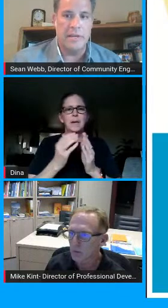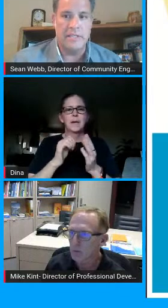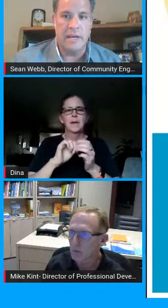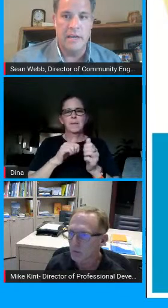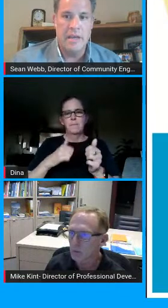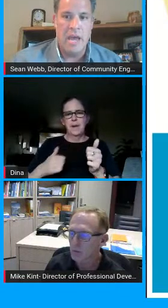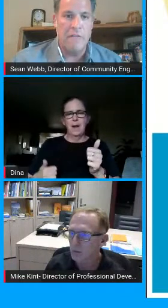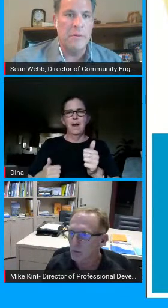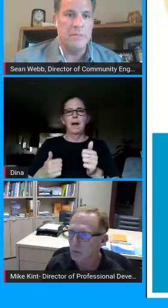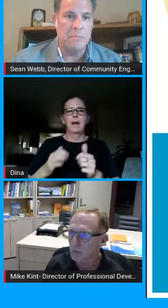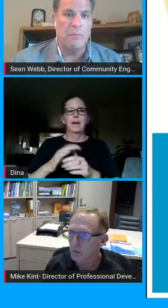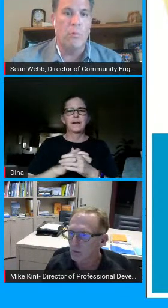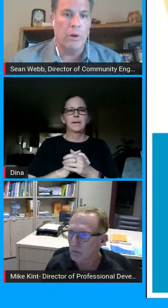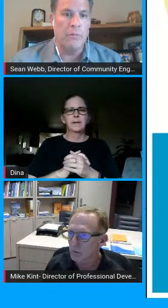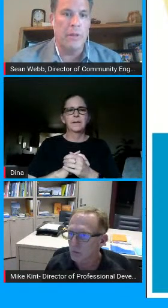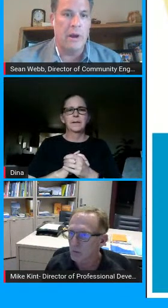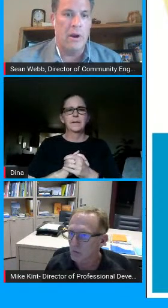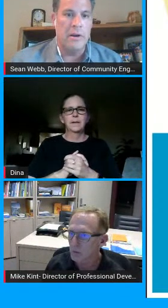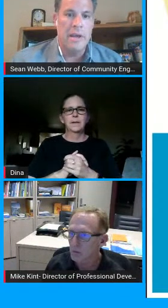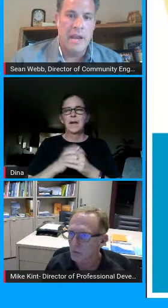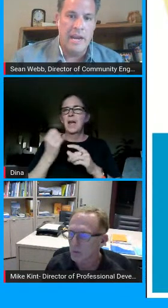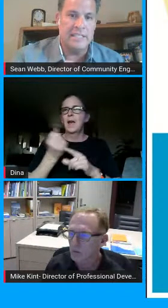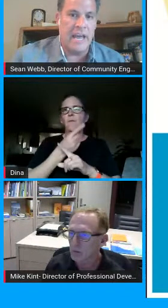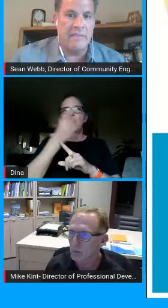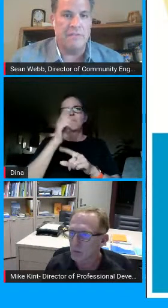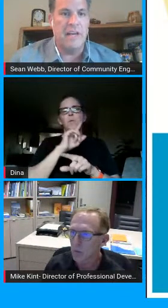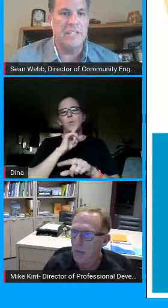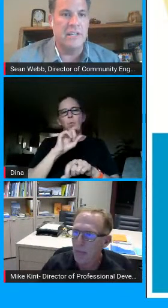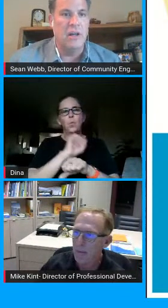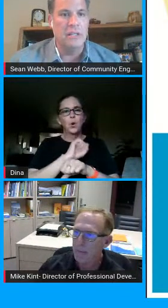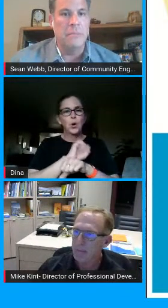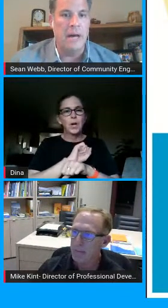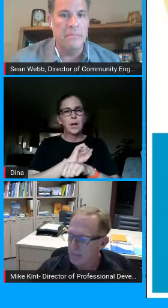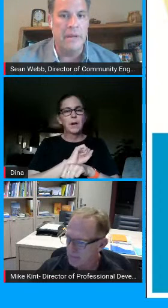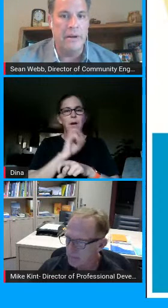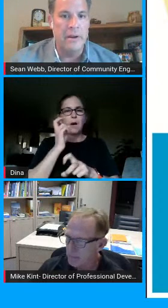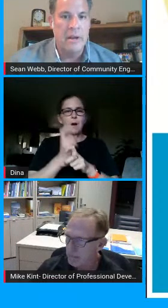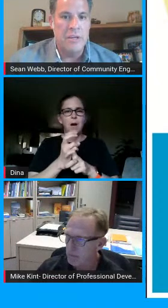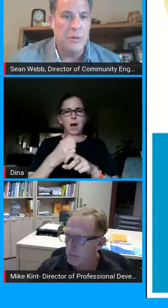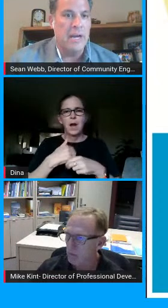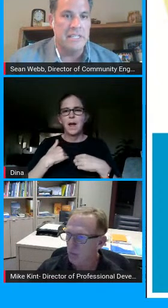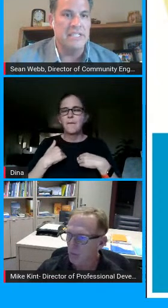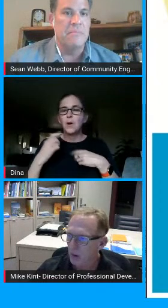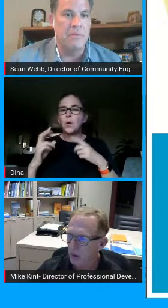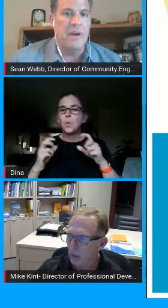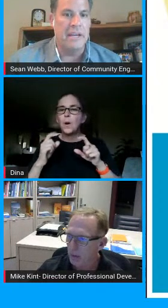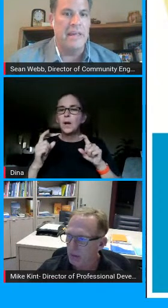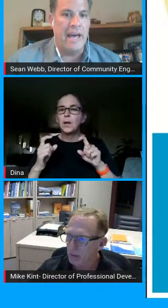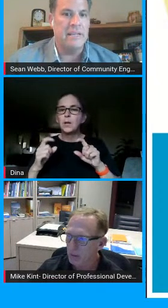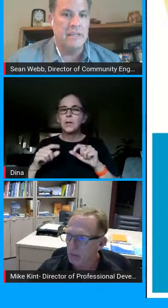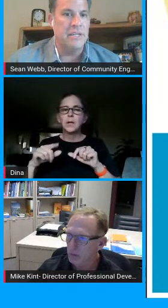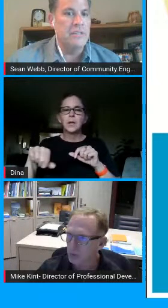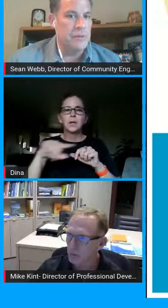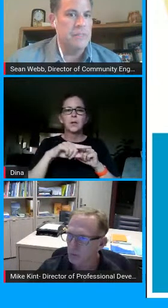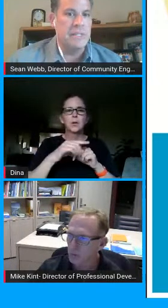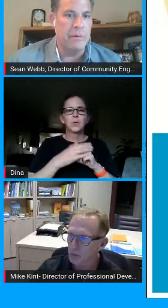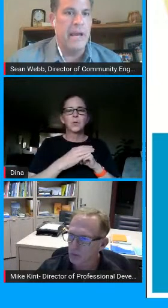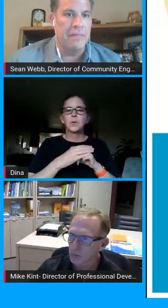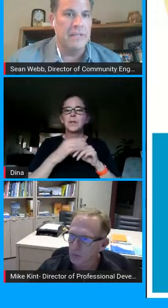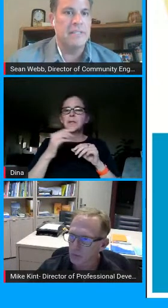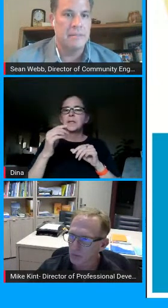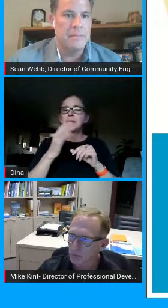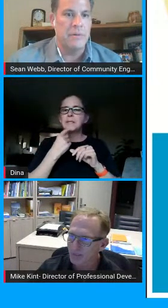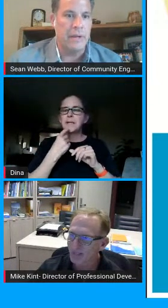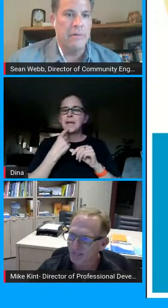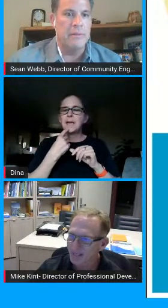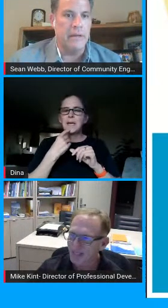summer i know that uh everybody's been working really hard and as i have it flashing along the bottom there you guys exemplify that ds usd